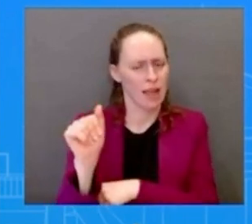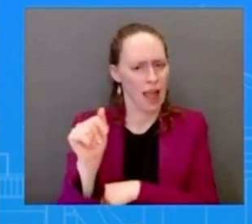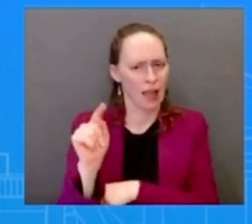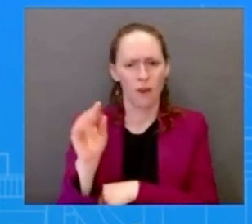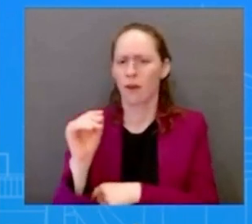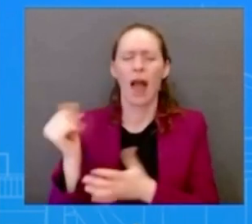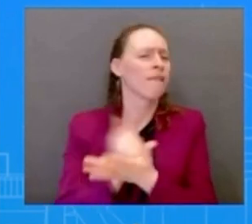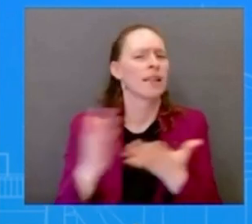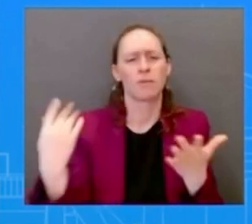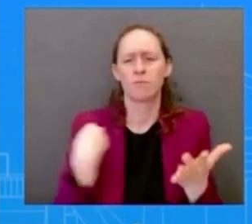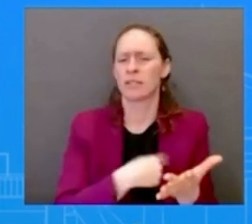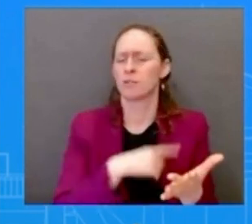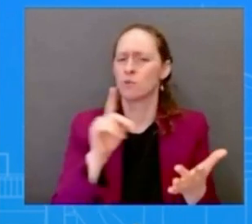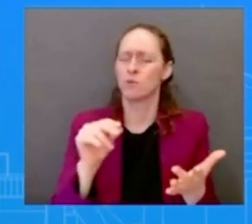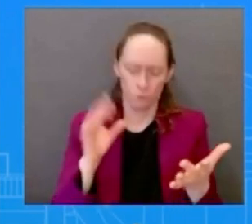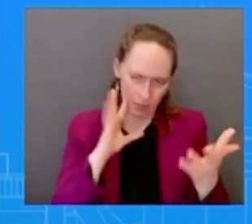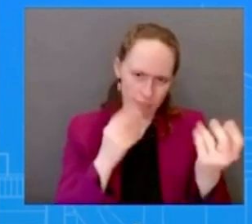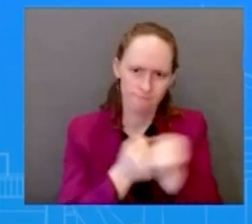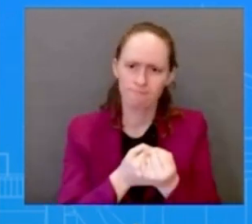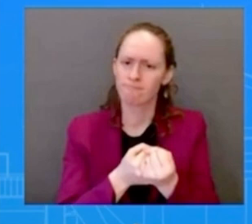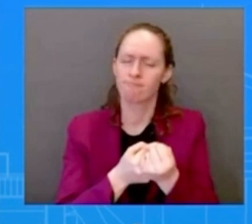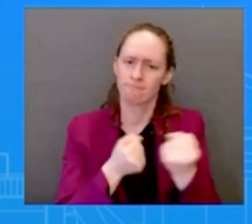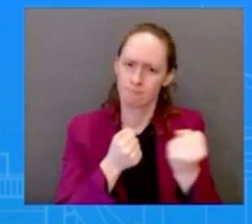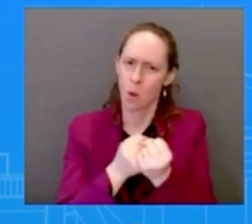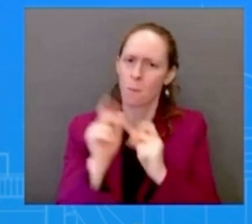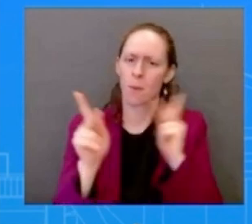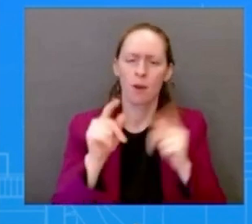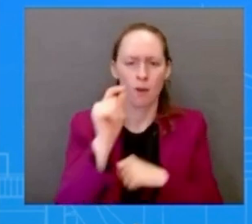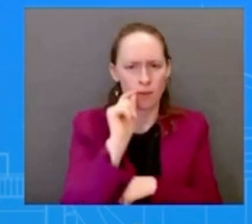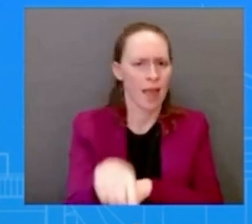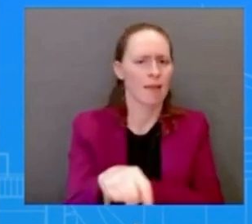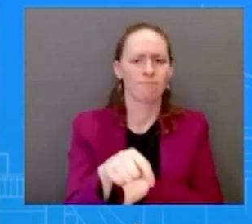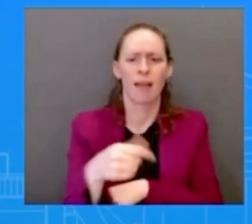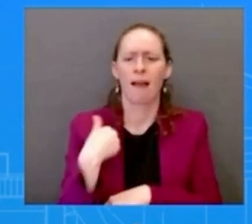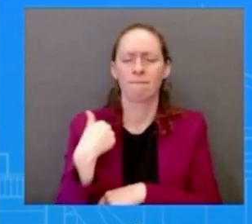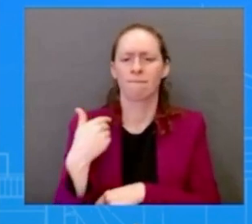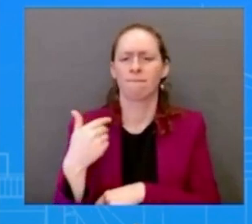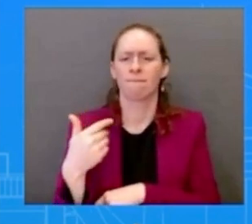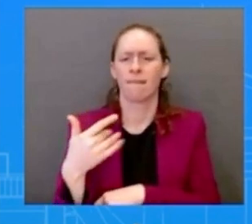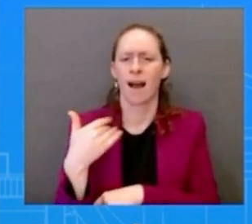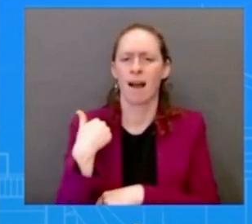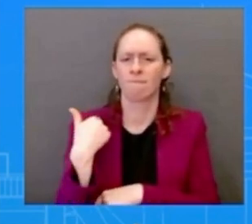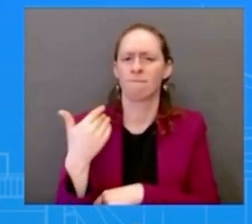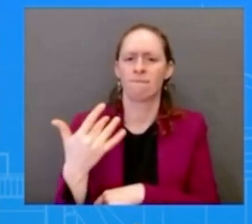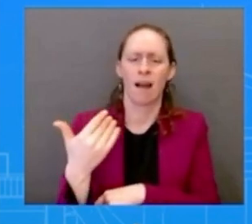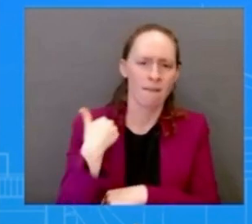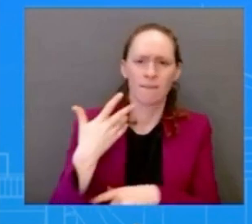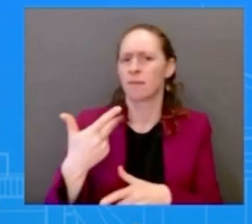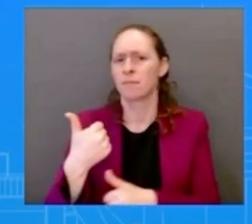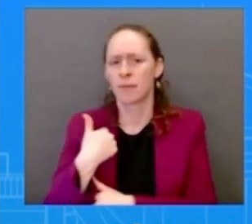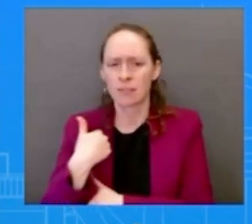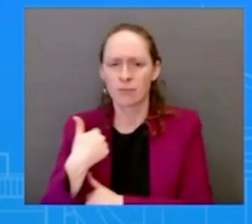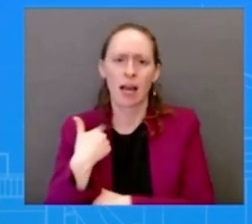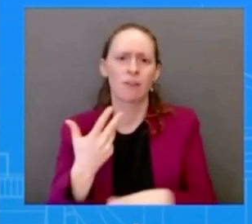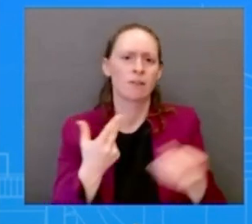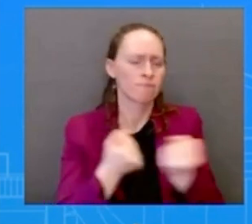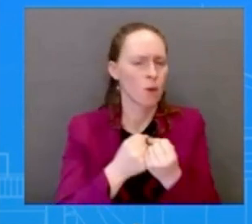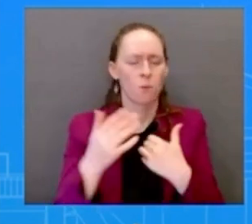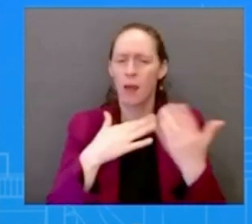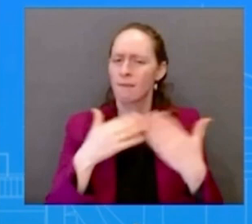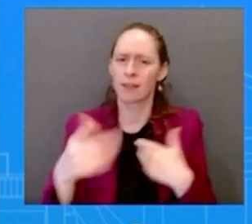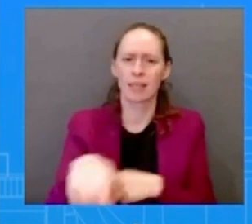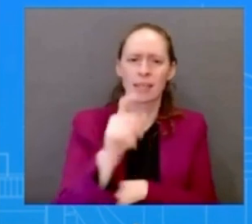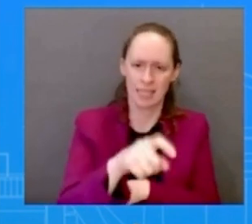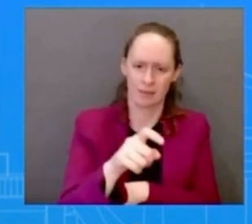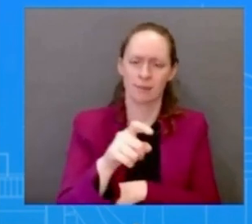sure that the people of ukraine have have the security assistance that they need on the ground to fight for their freedom and i'll just leave